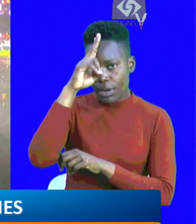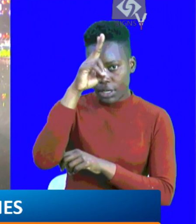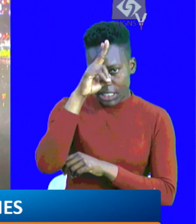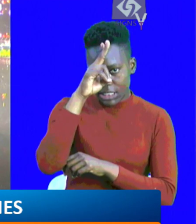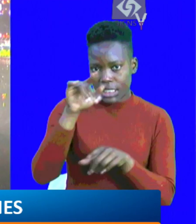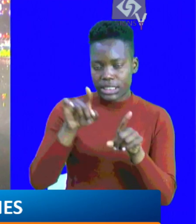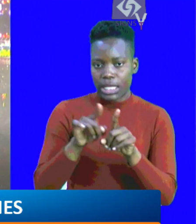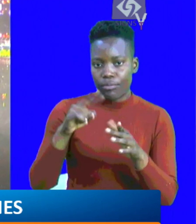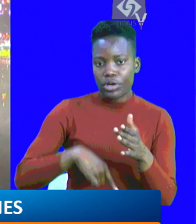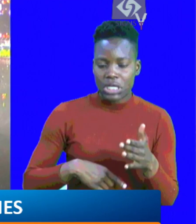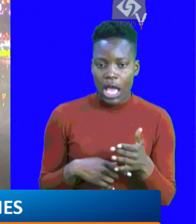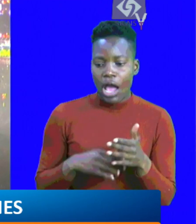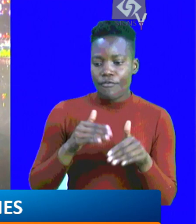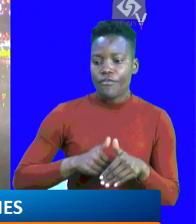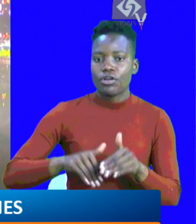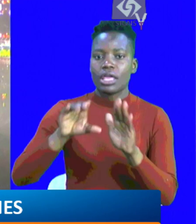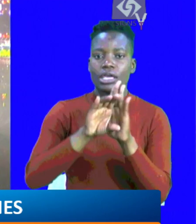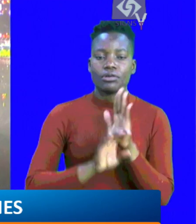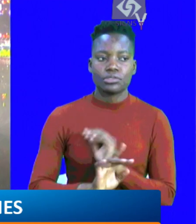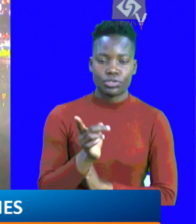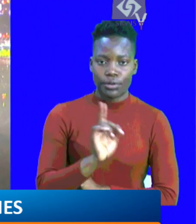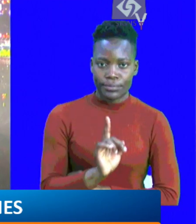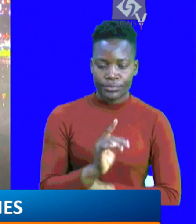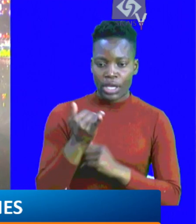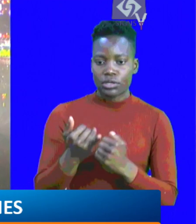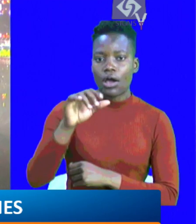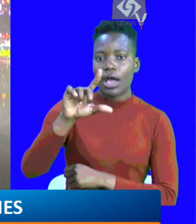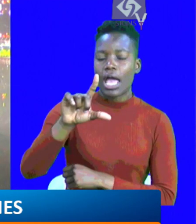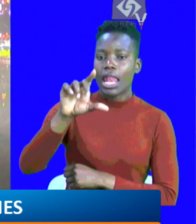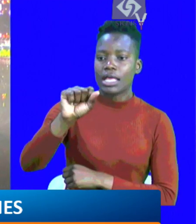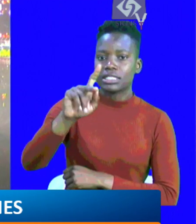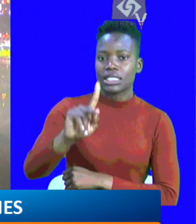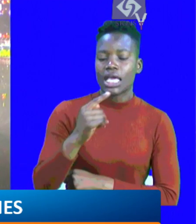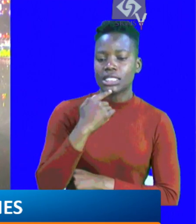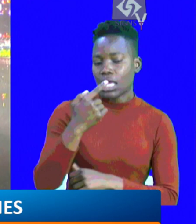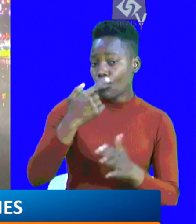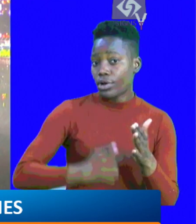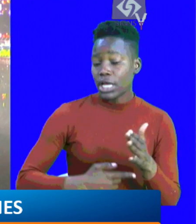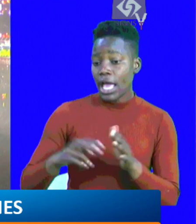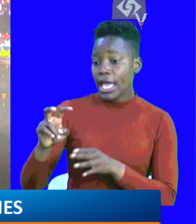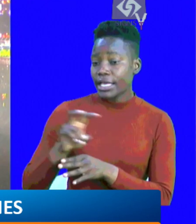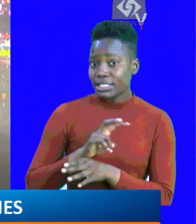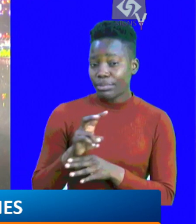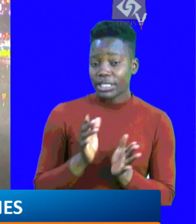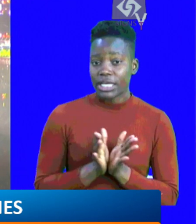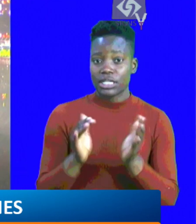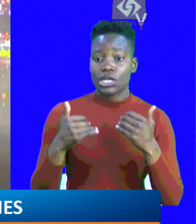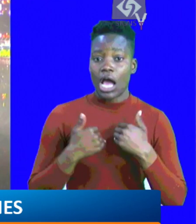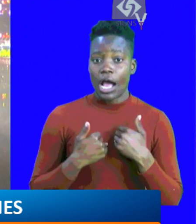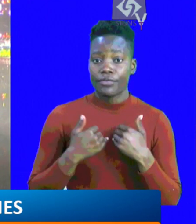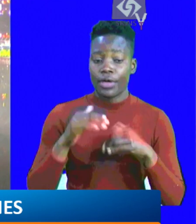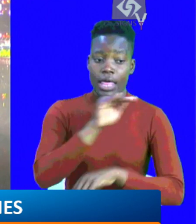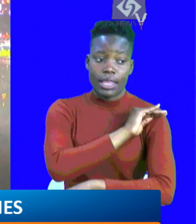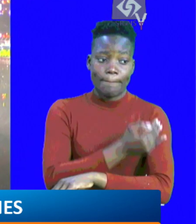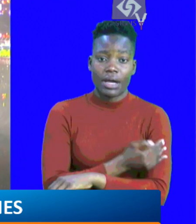507 senior police officers as a violation of the Constitution. The Law Society argues